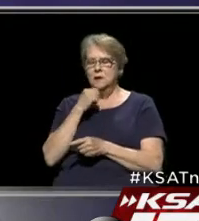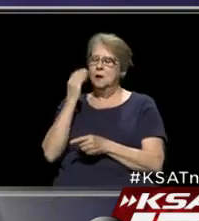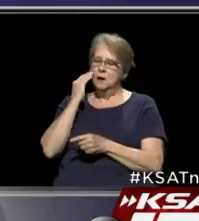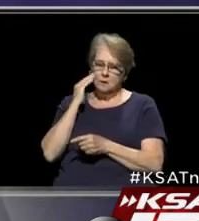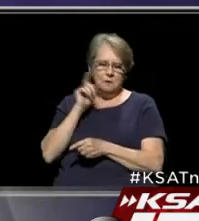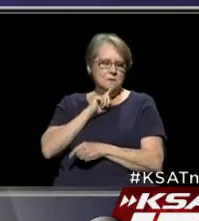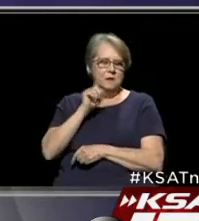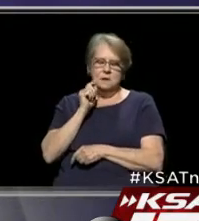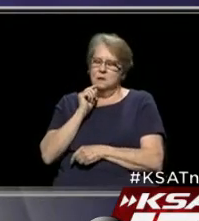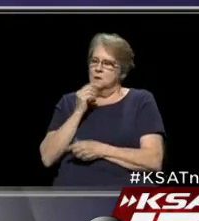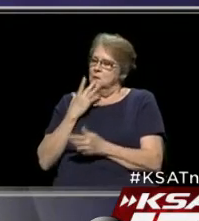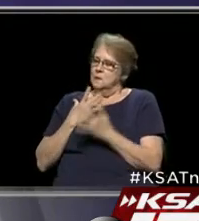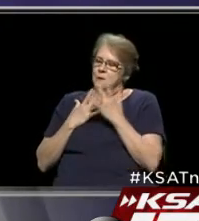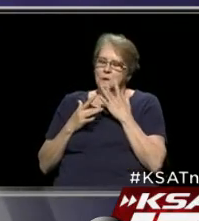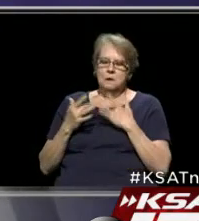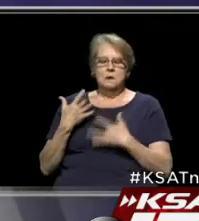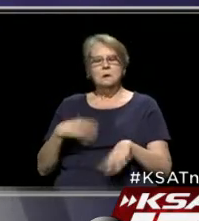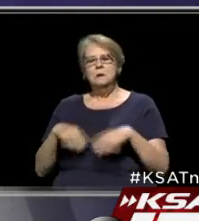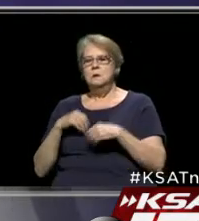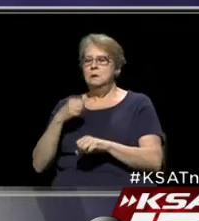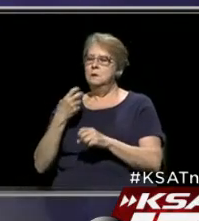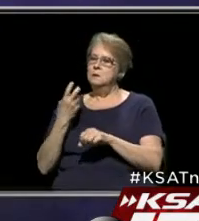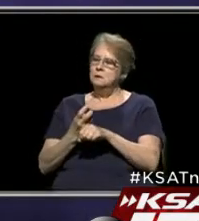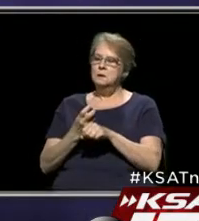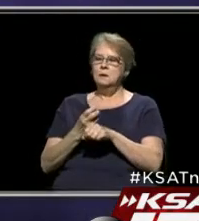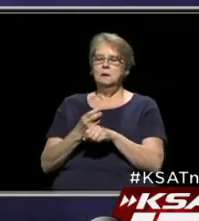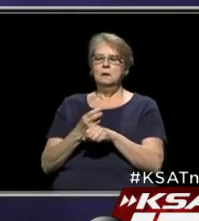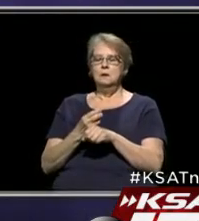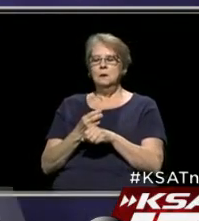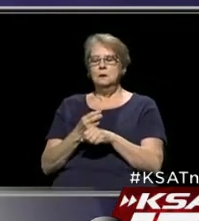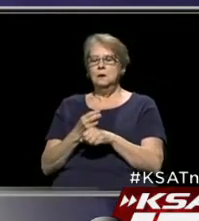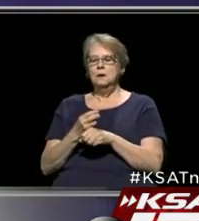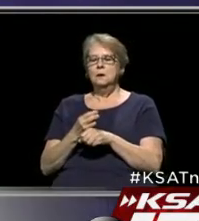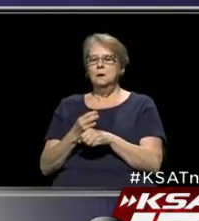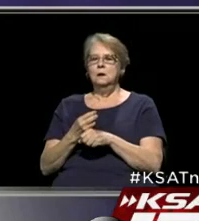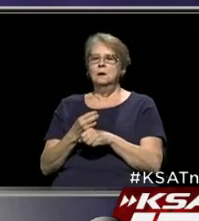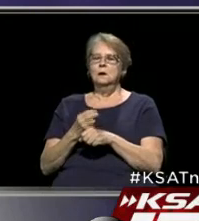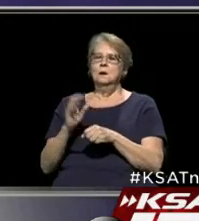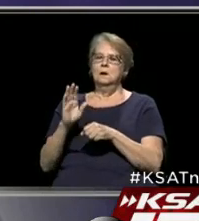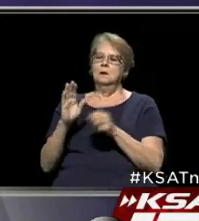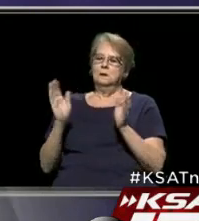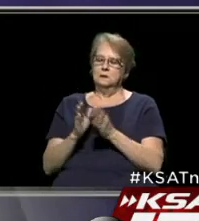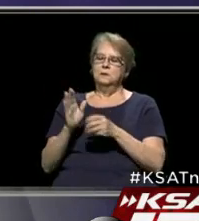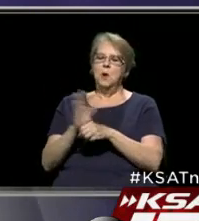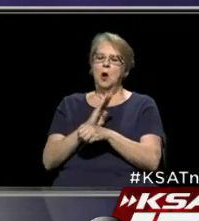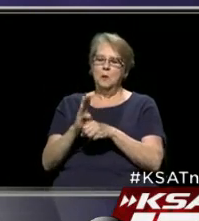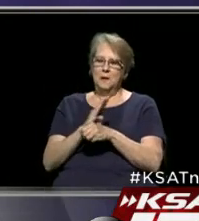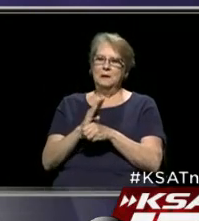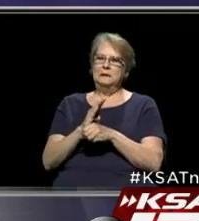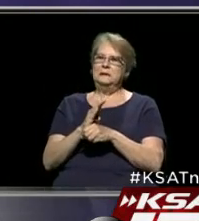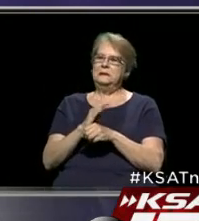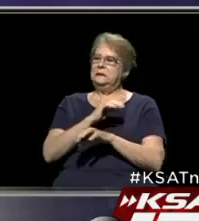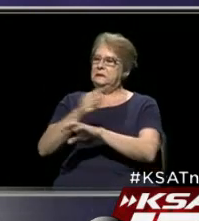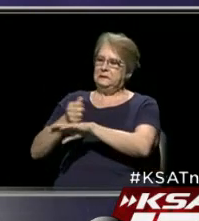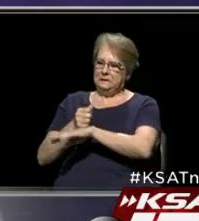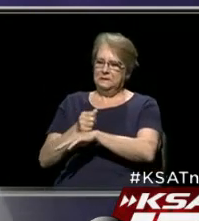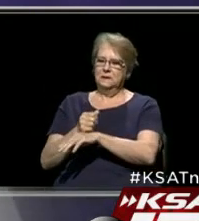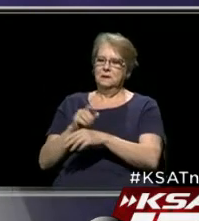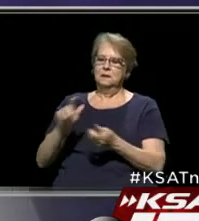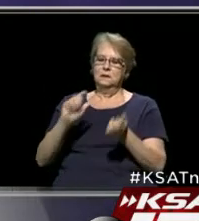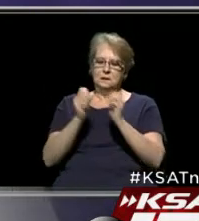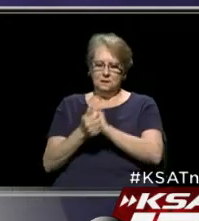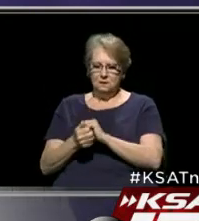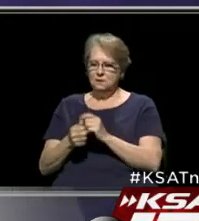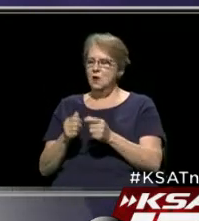know how difficult it is. We built a small business selling roofing off the street corners and turned it into building